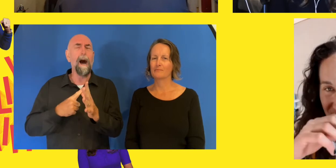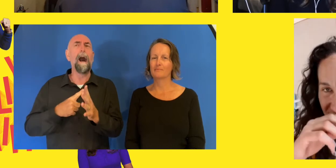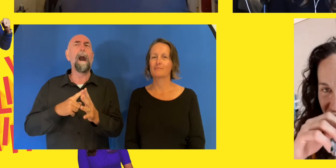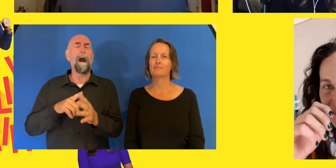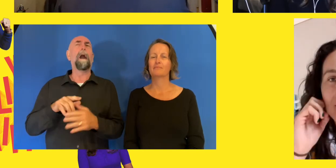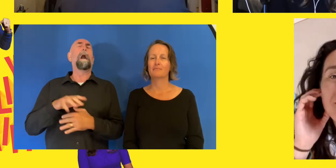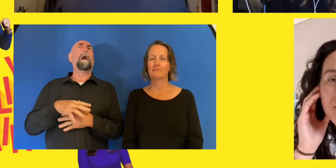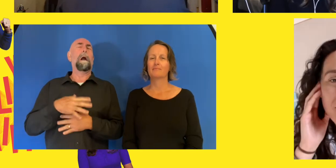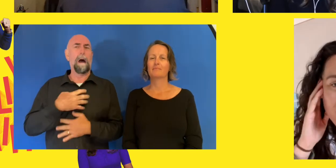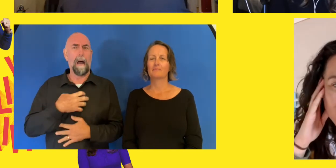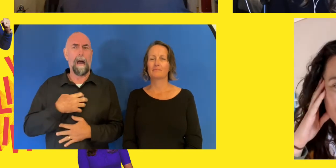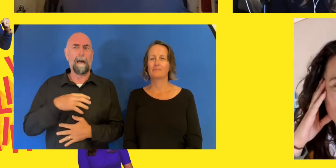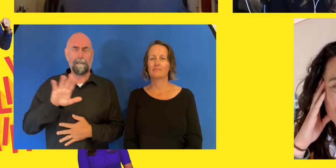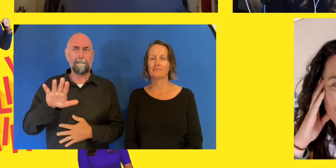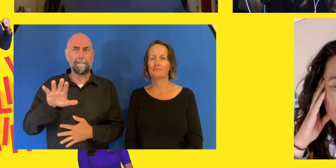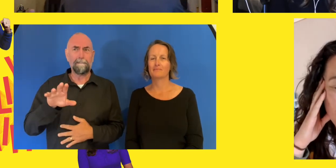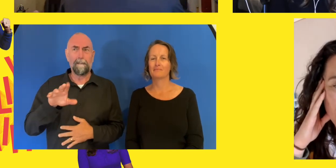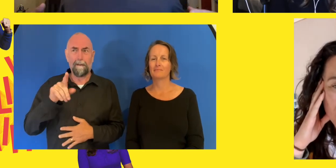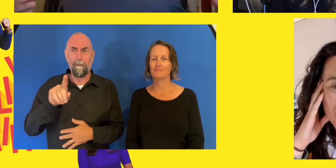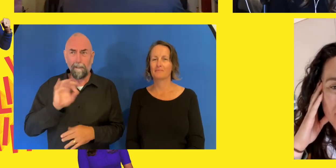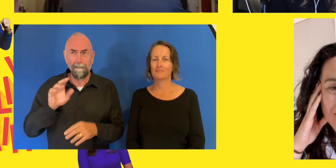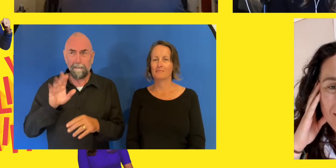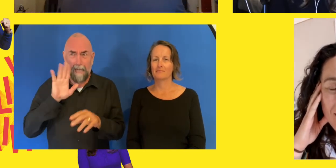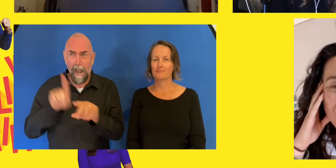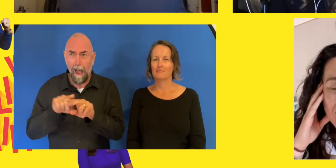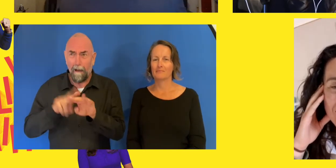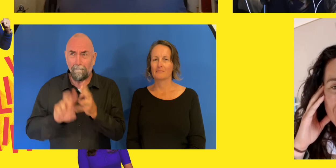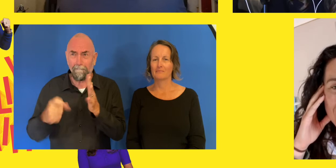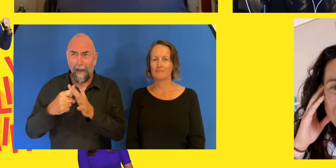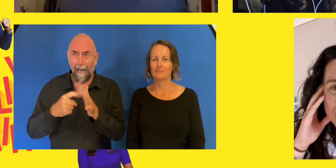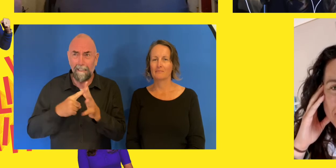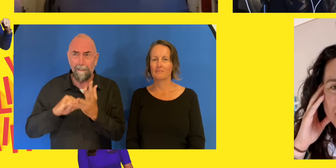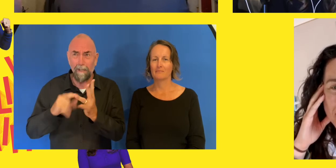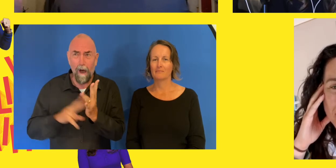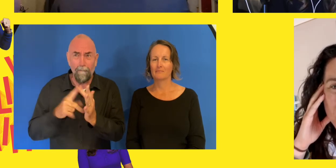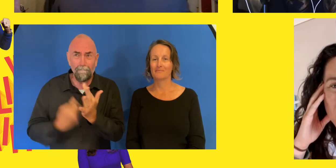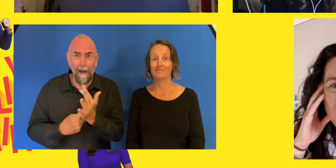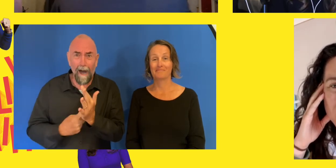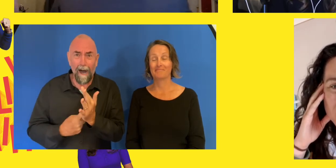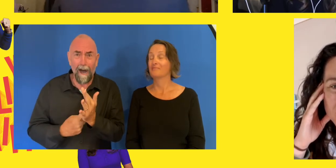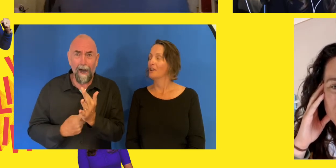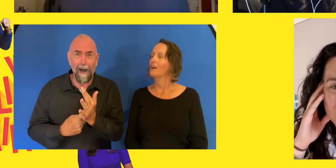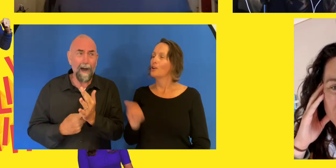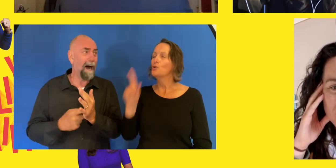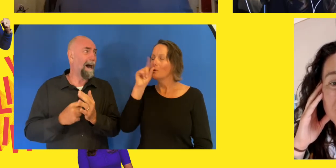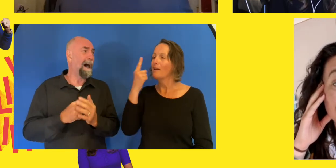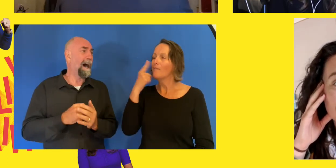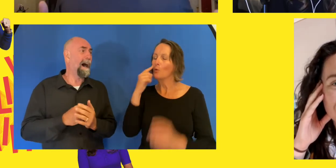the Australia Paralympic team, uh, and of course, Paralympic medalist in, in, uh, snow skiing,